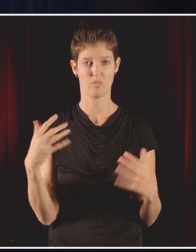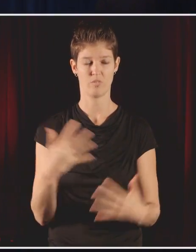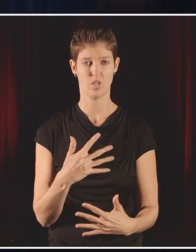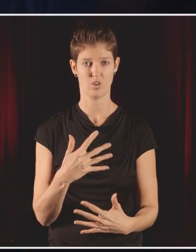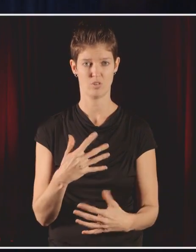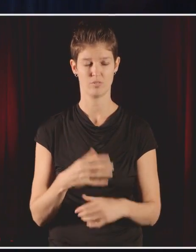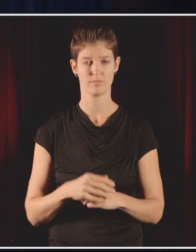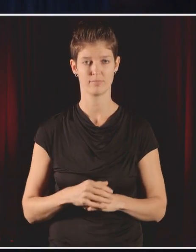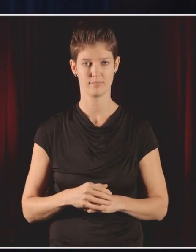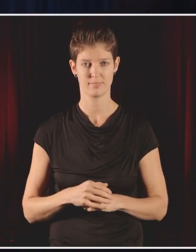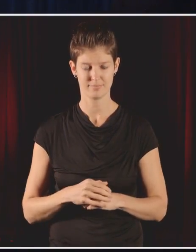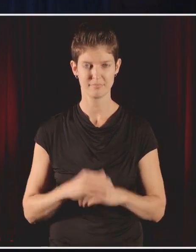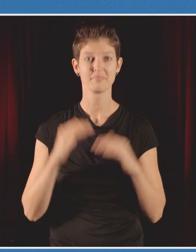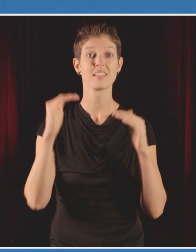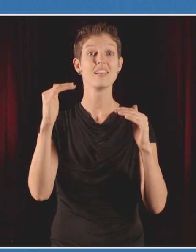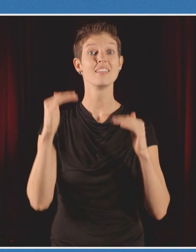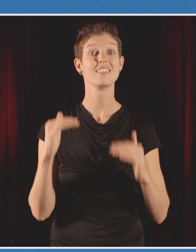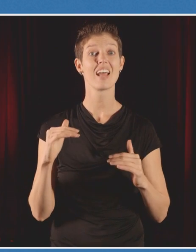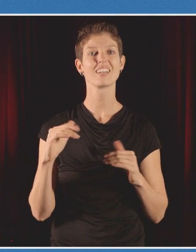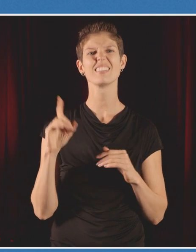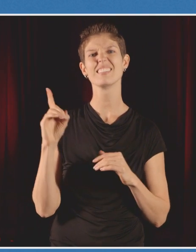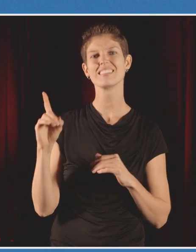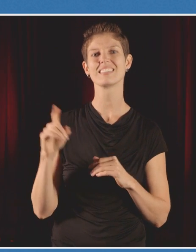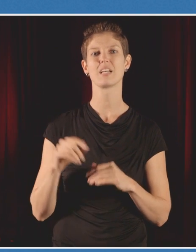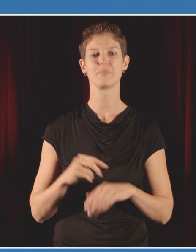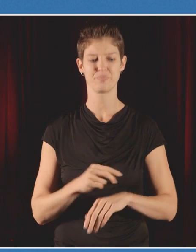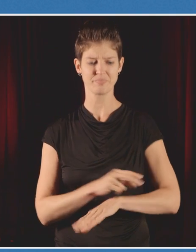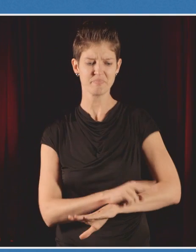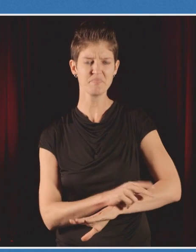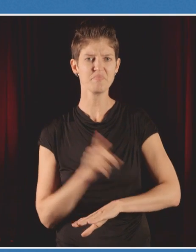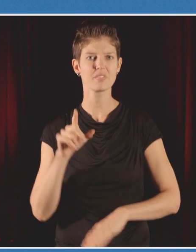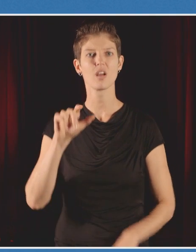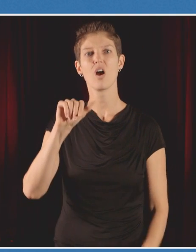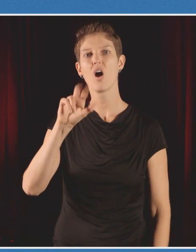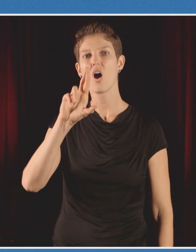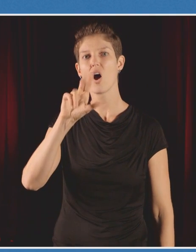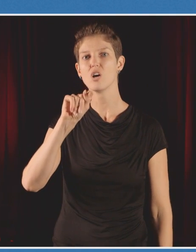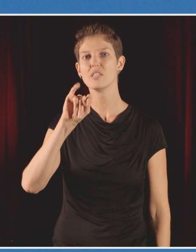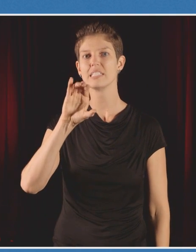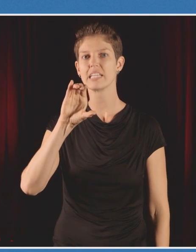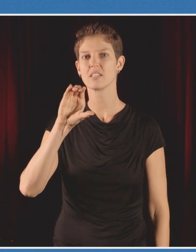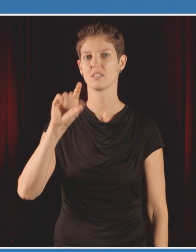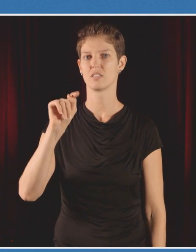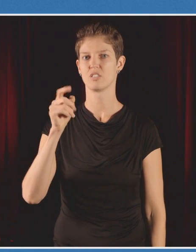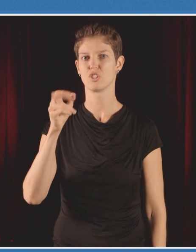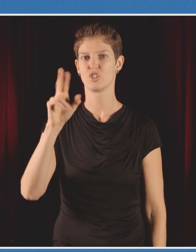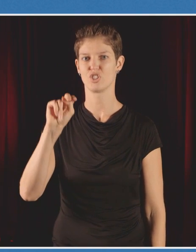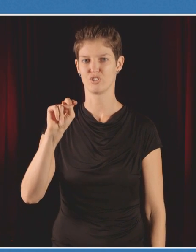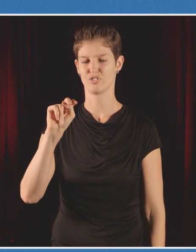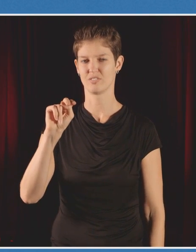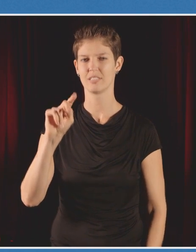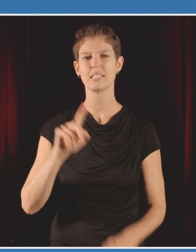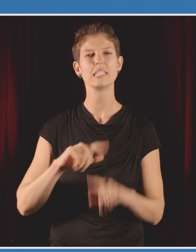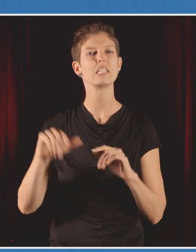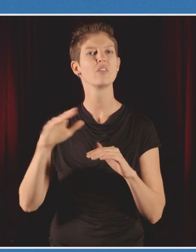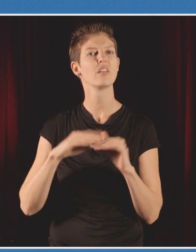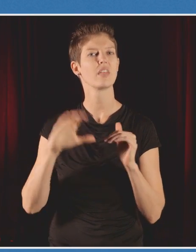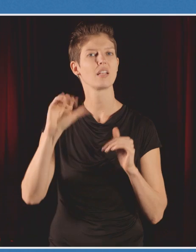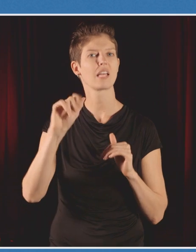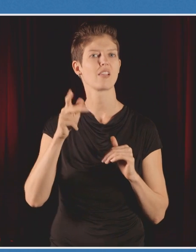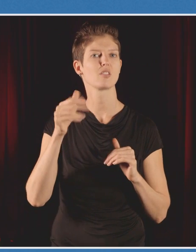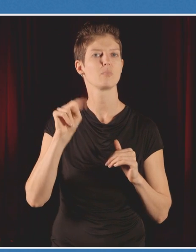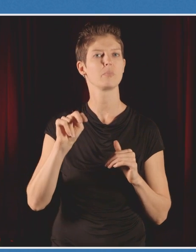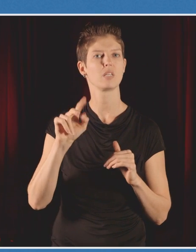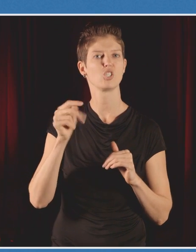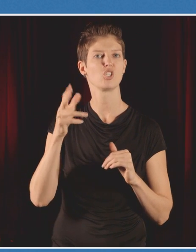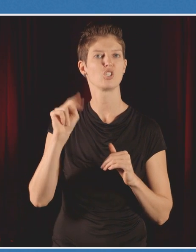Now, those of you who look at this bird's legs, it's got some little tags on there. This is an Arctic tern, different than the Caspian tern I mentioned. This